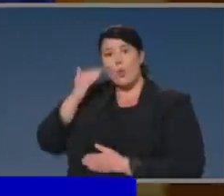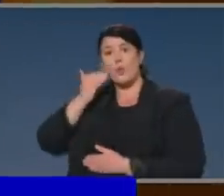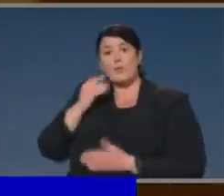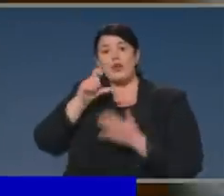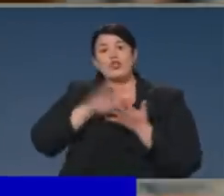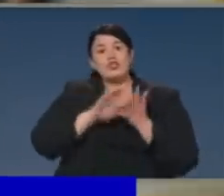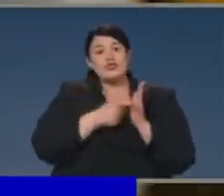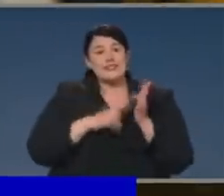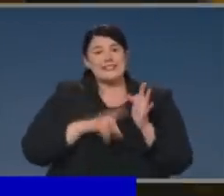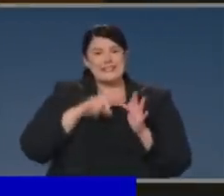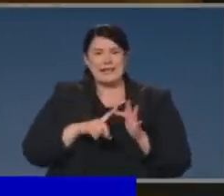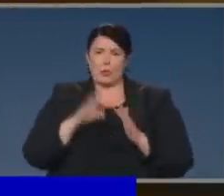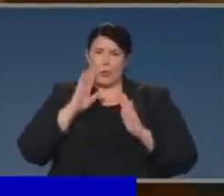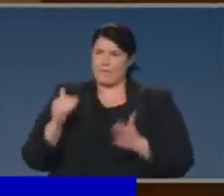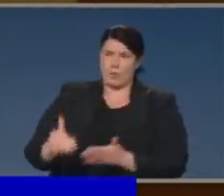Thank you. Thank you, Christine.